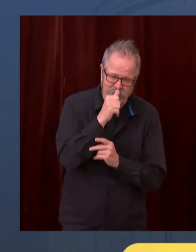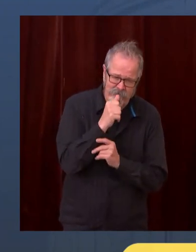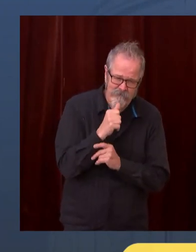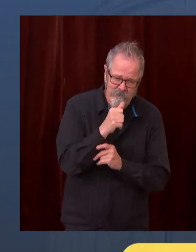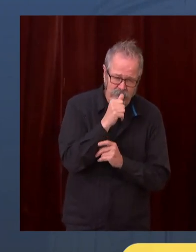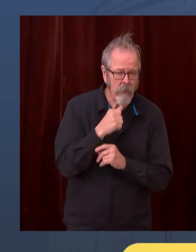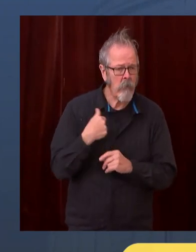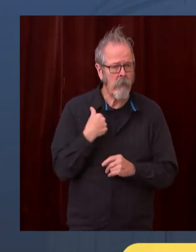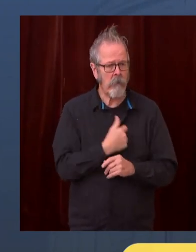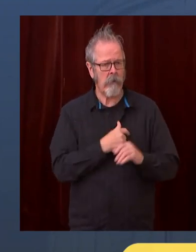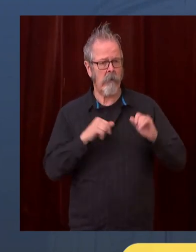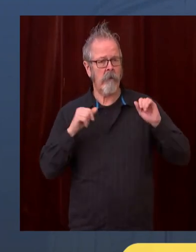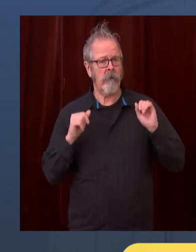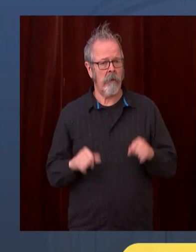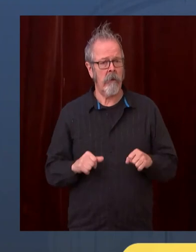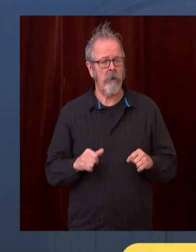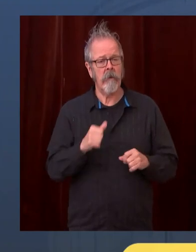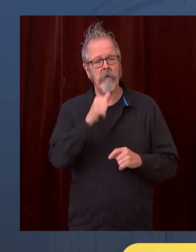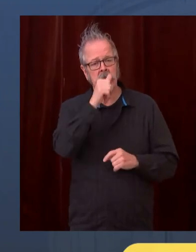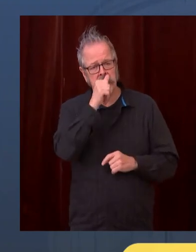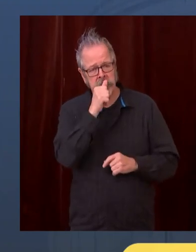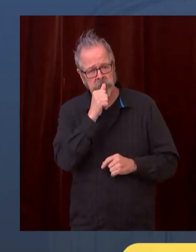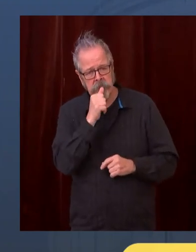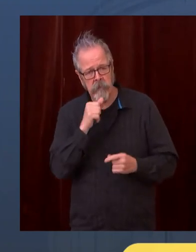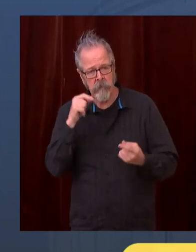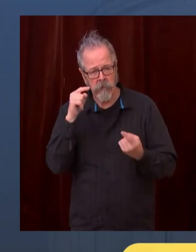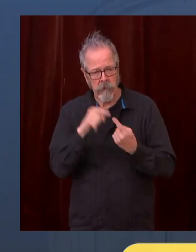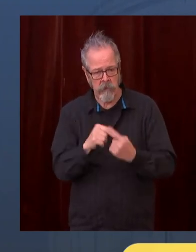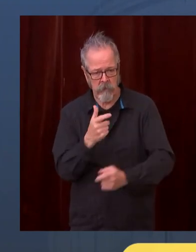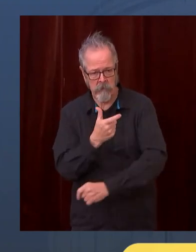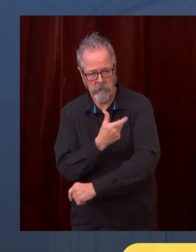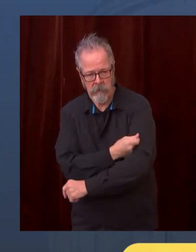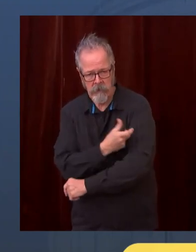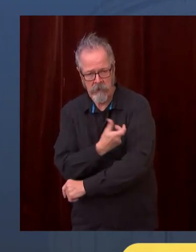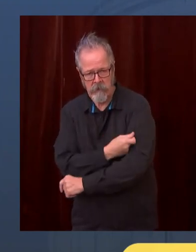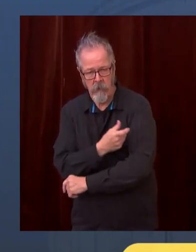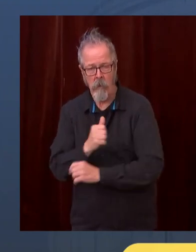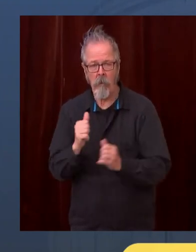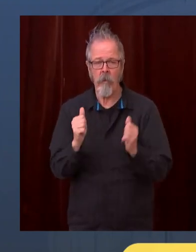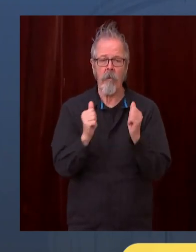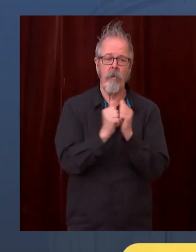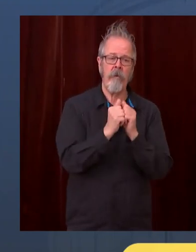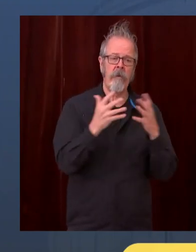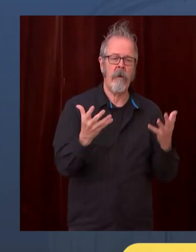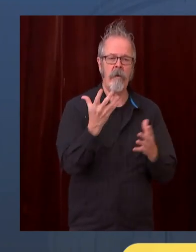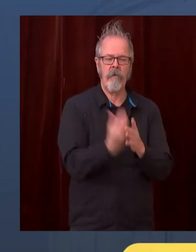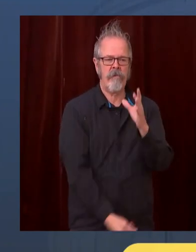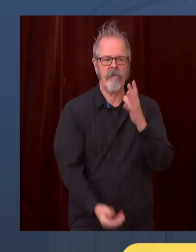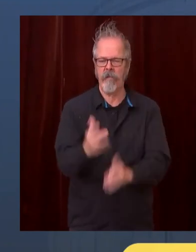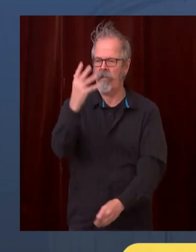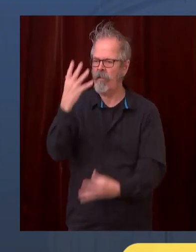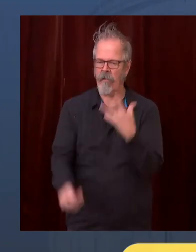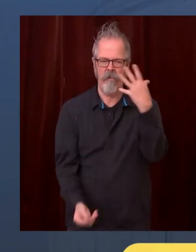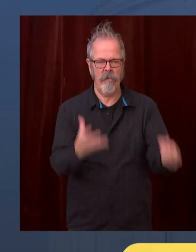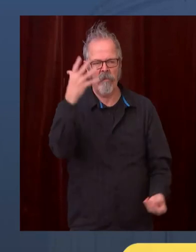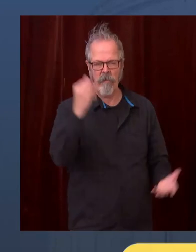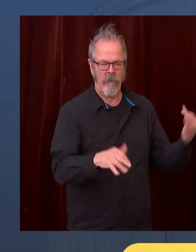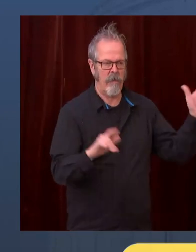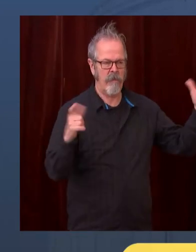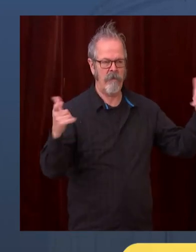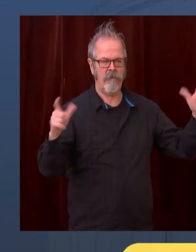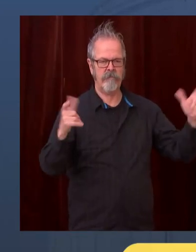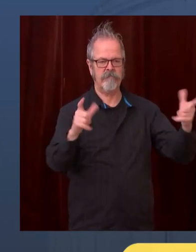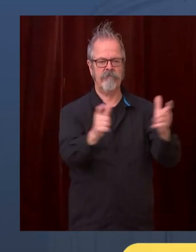surgery because our ICUs are full. If we do these things, we won't have people in the parking lots of hospitals